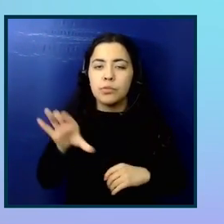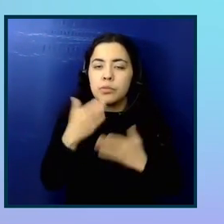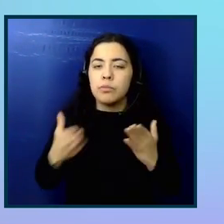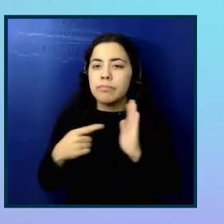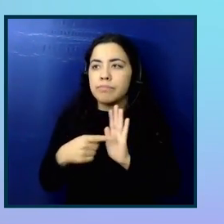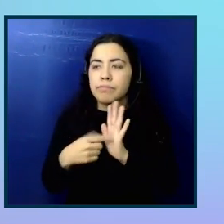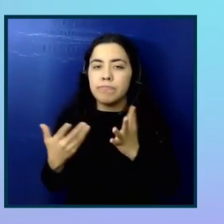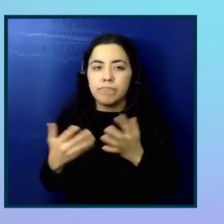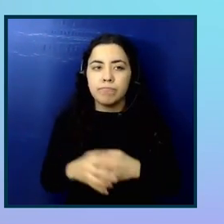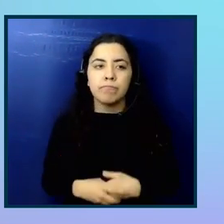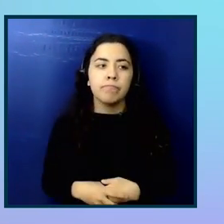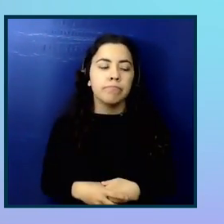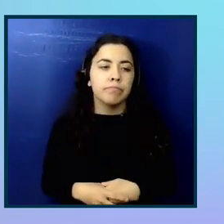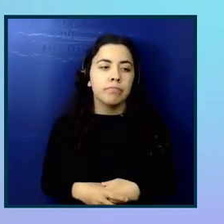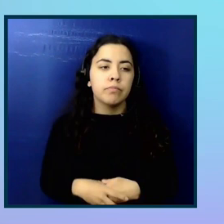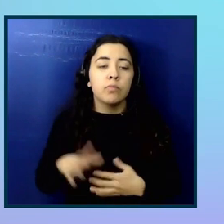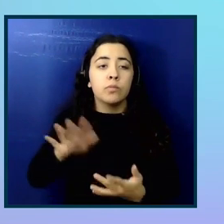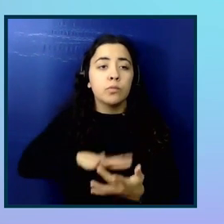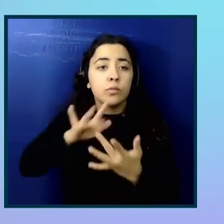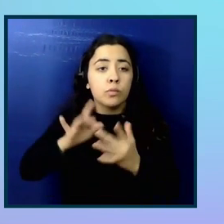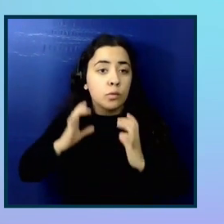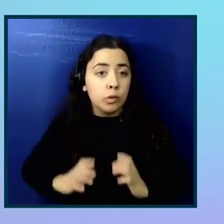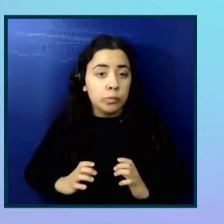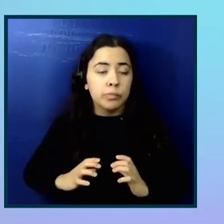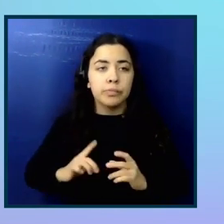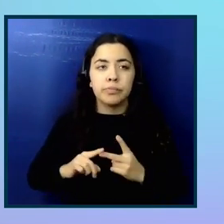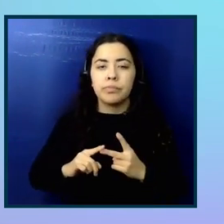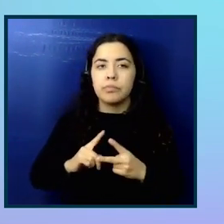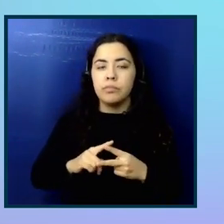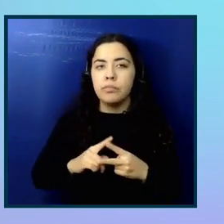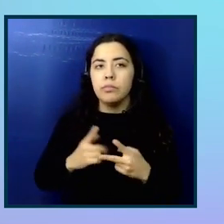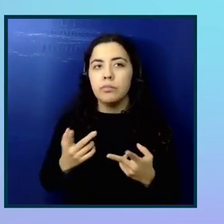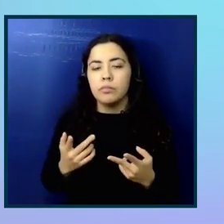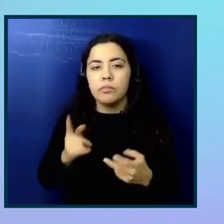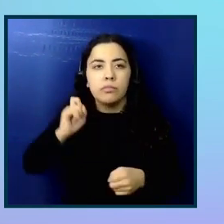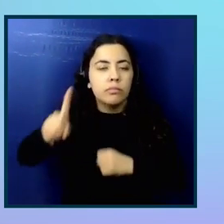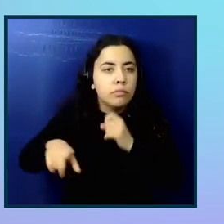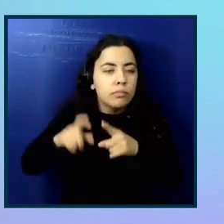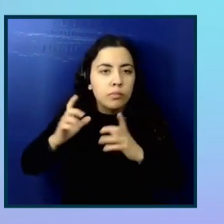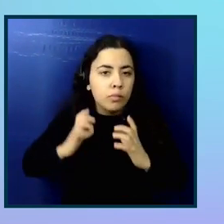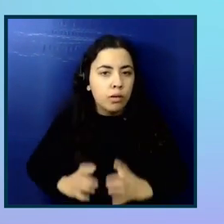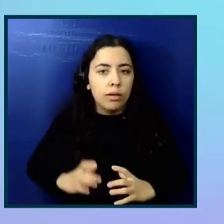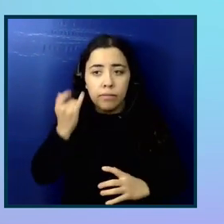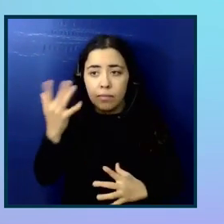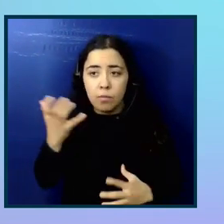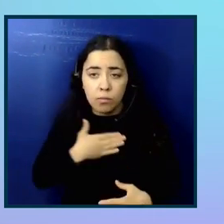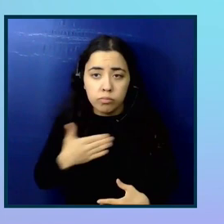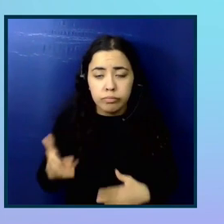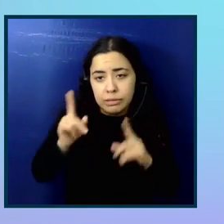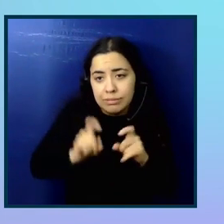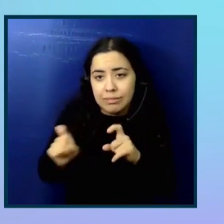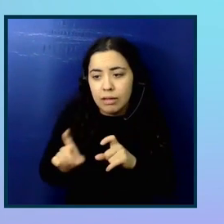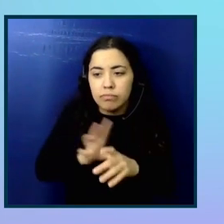reaching out to customers and asking if they want to kind of test or